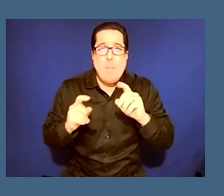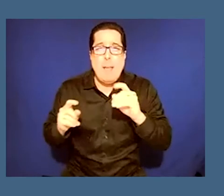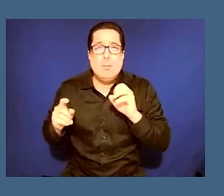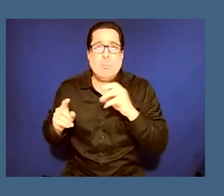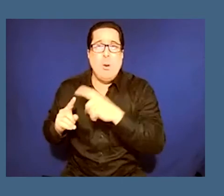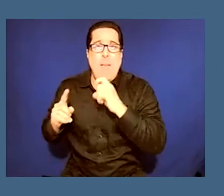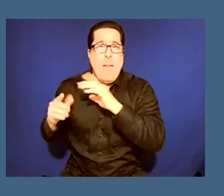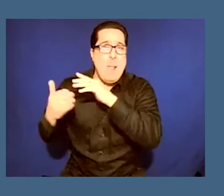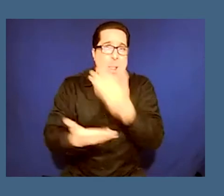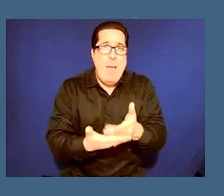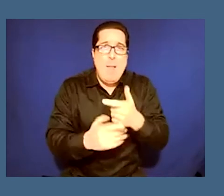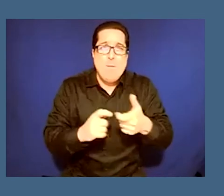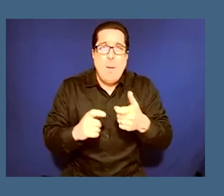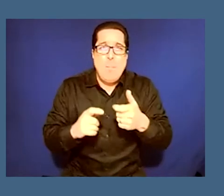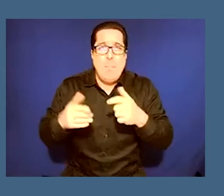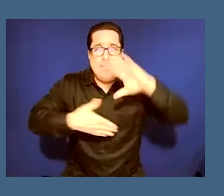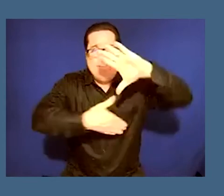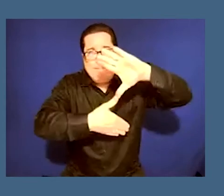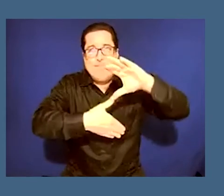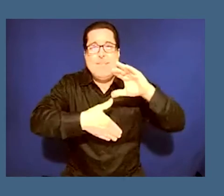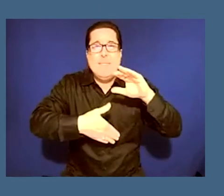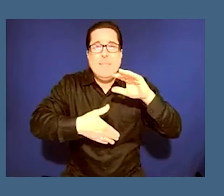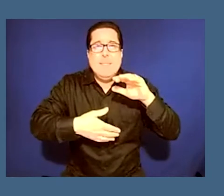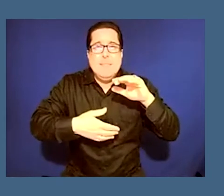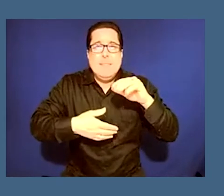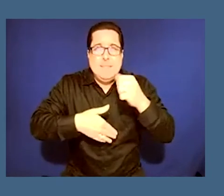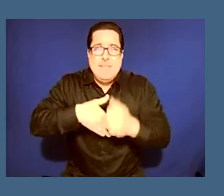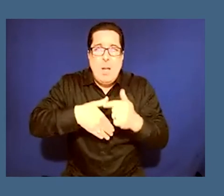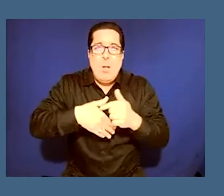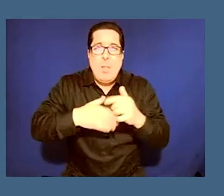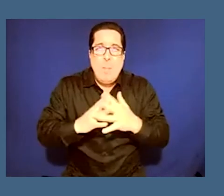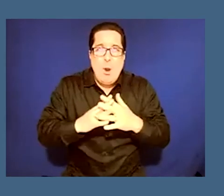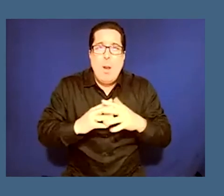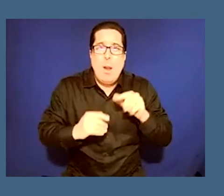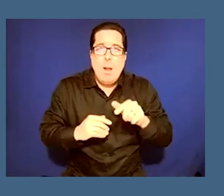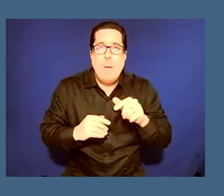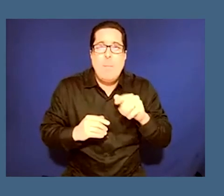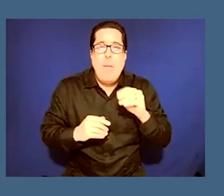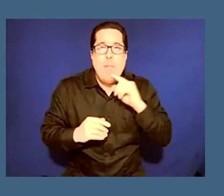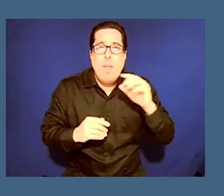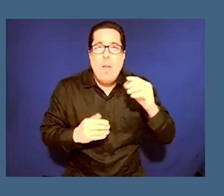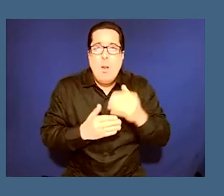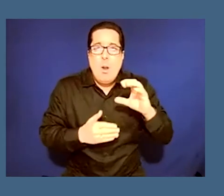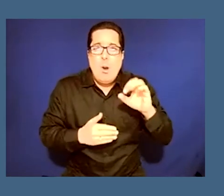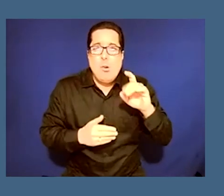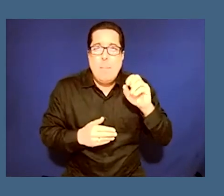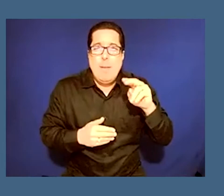central south america the caribbean uh this kind of new world of what became the united states as being resistance